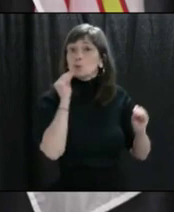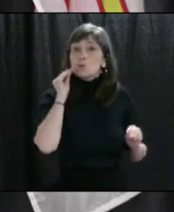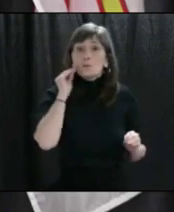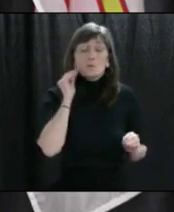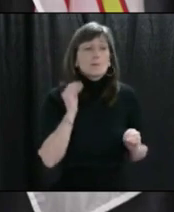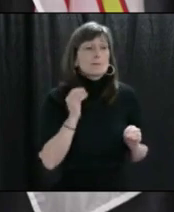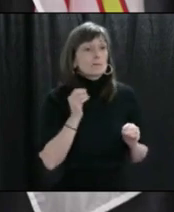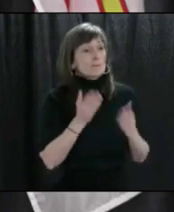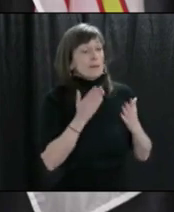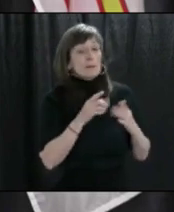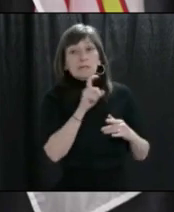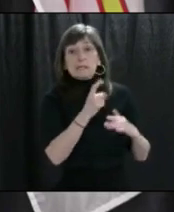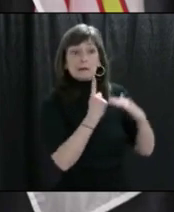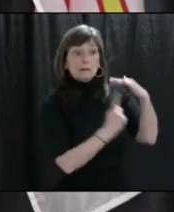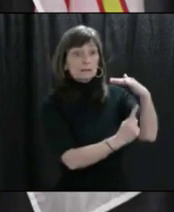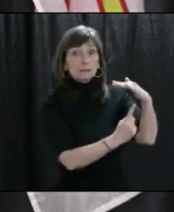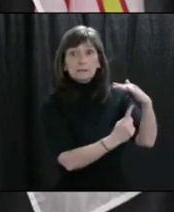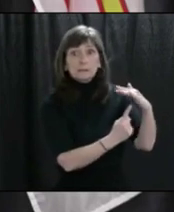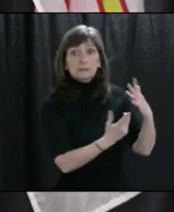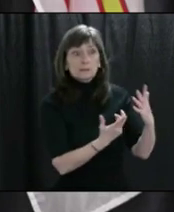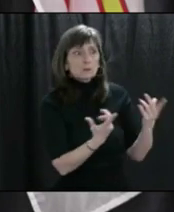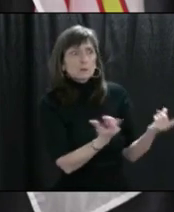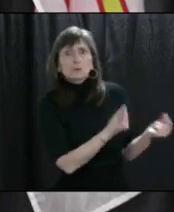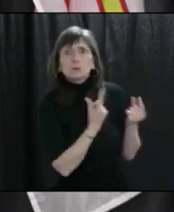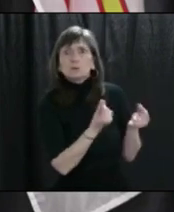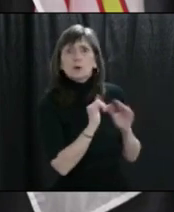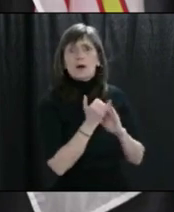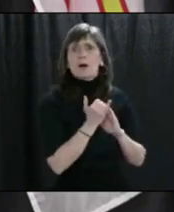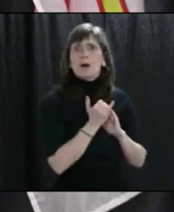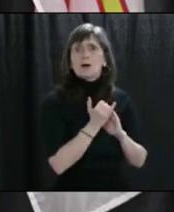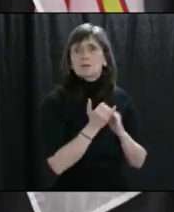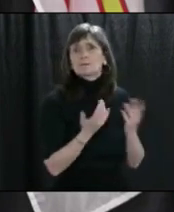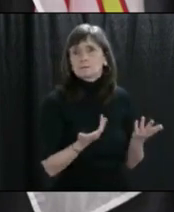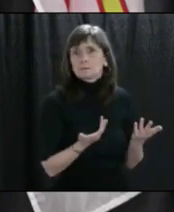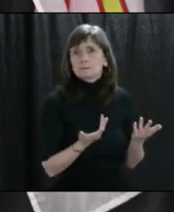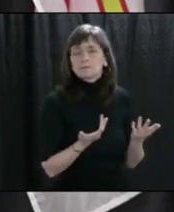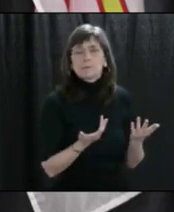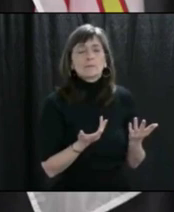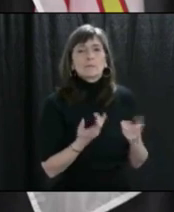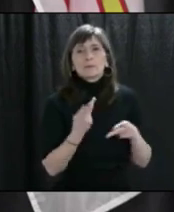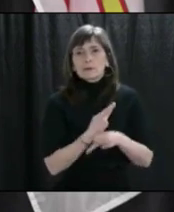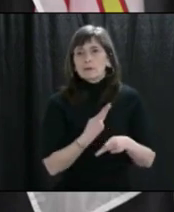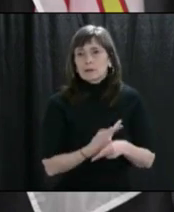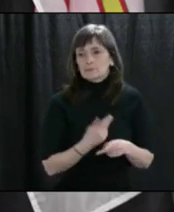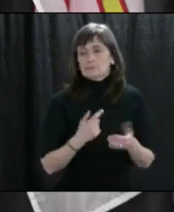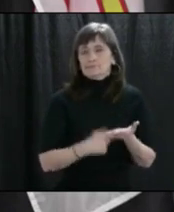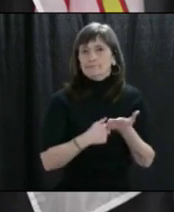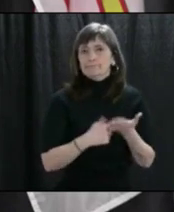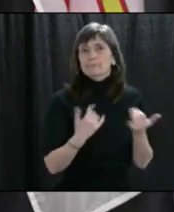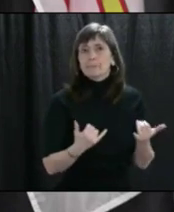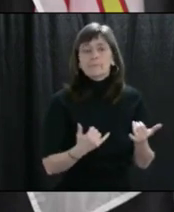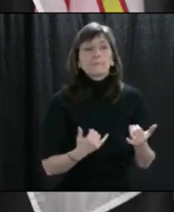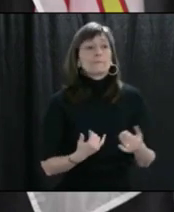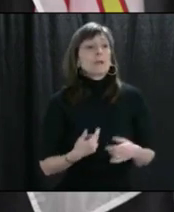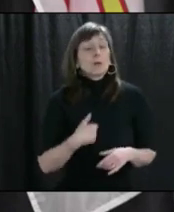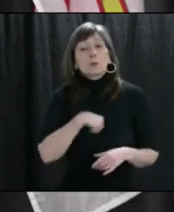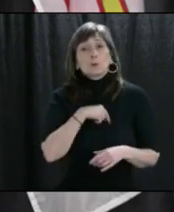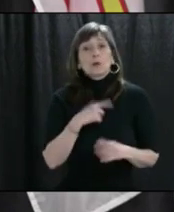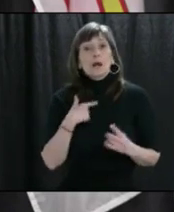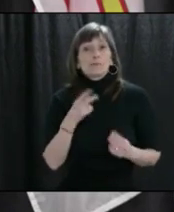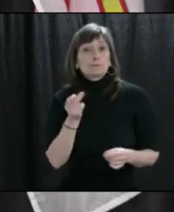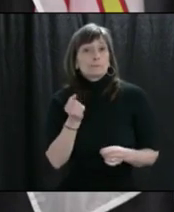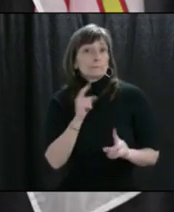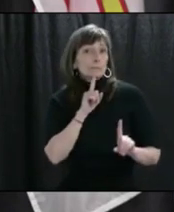require self-isolation due to COVID-19. There is an immediate response in place which